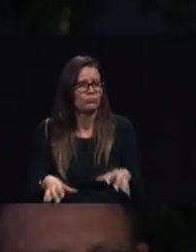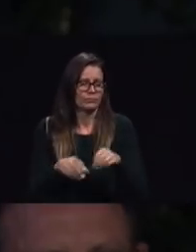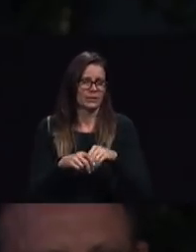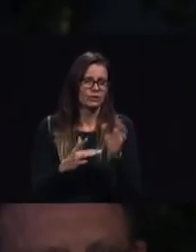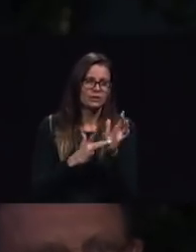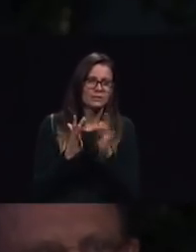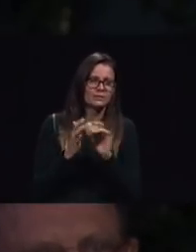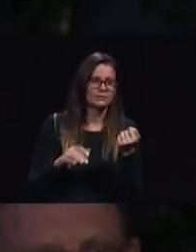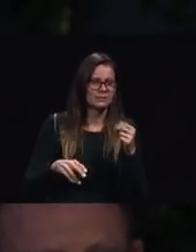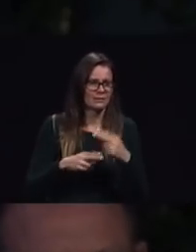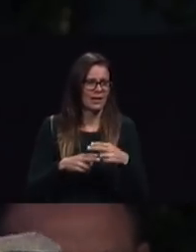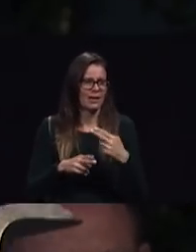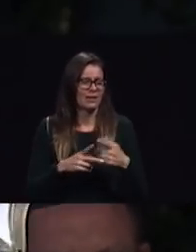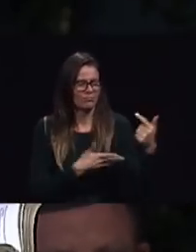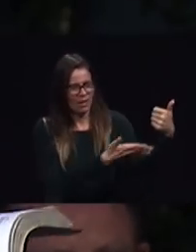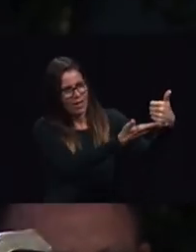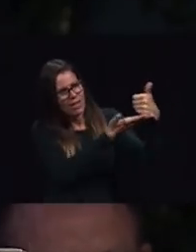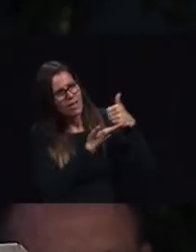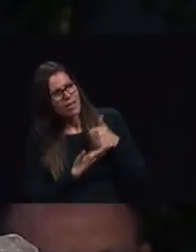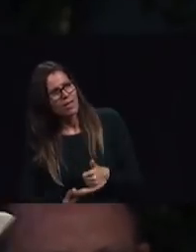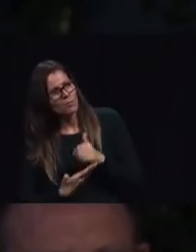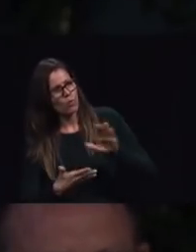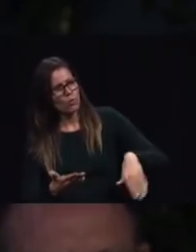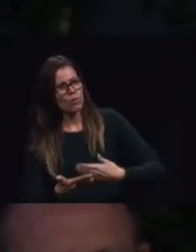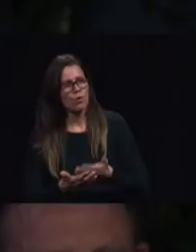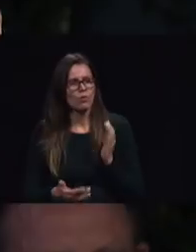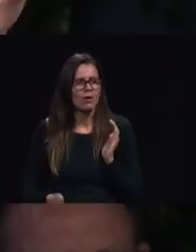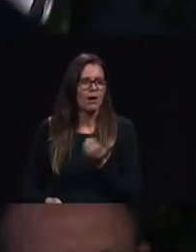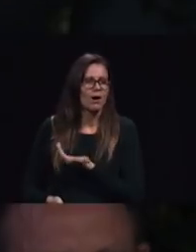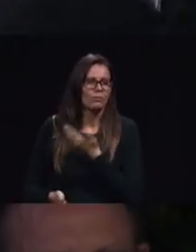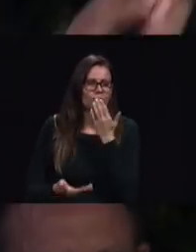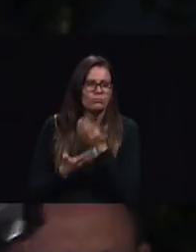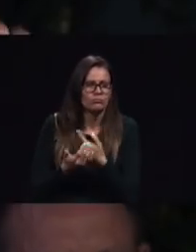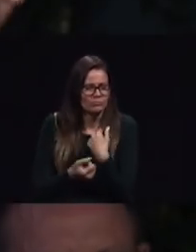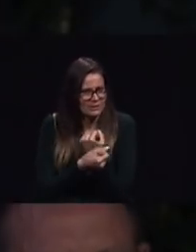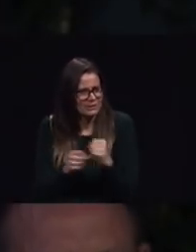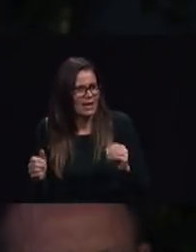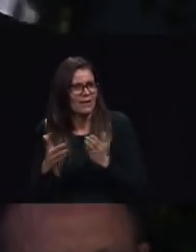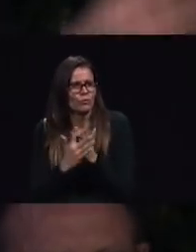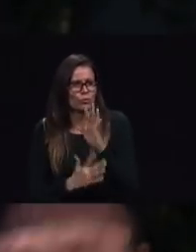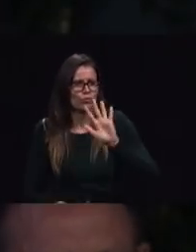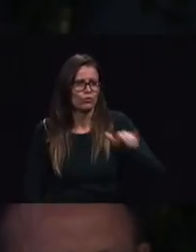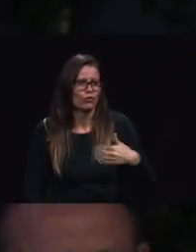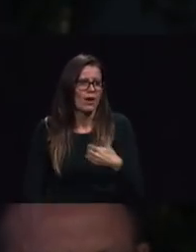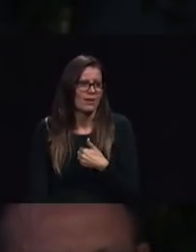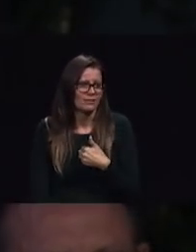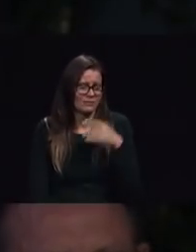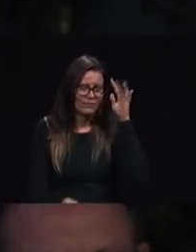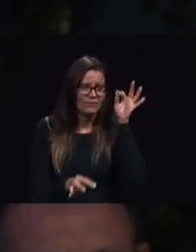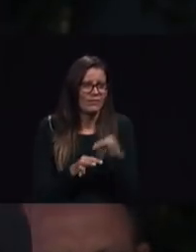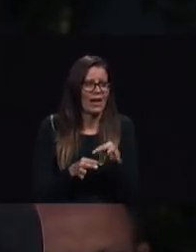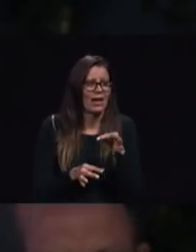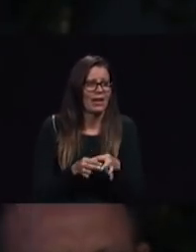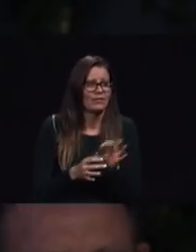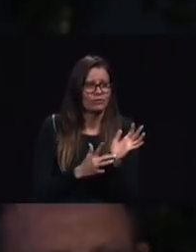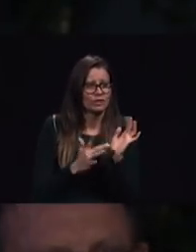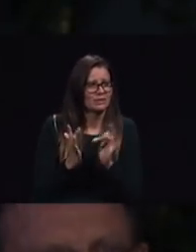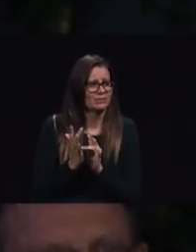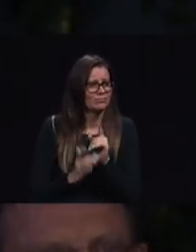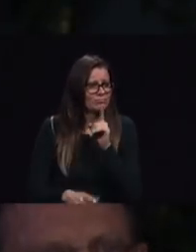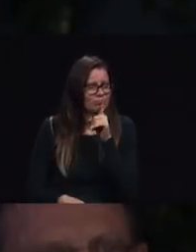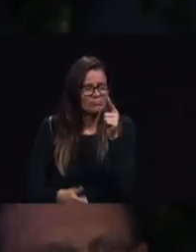good thing in any of us we are saved by grace and faith in the one who is our all in all during this